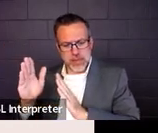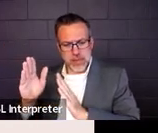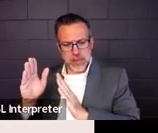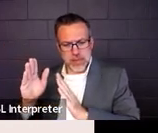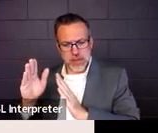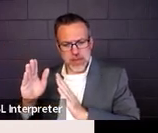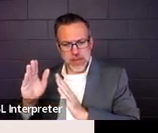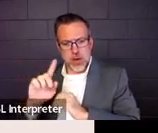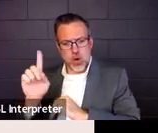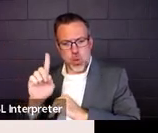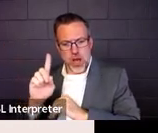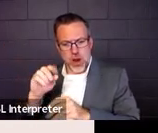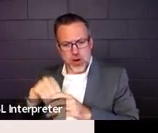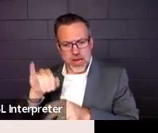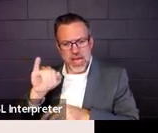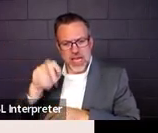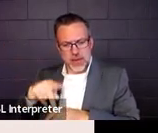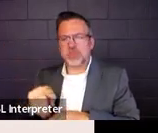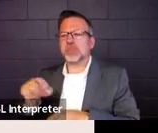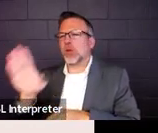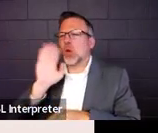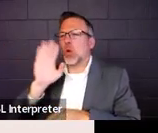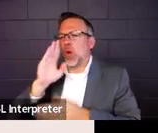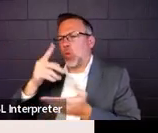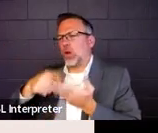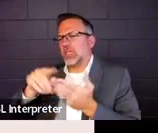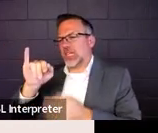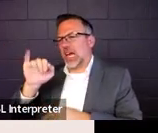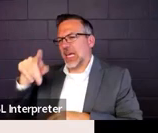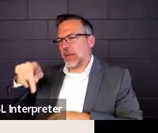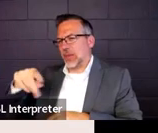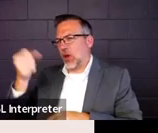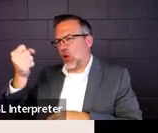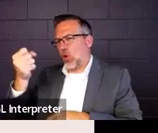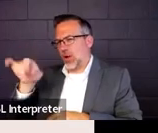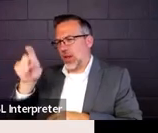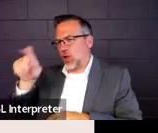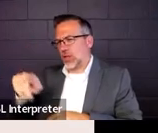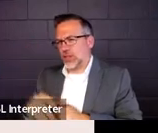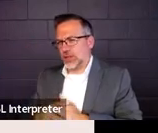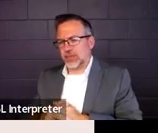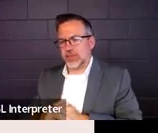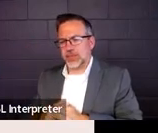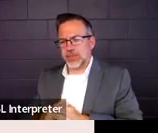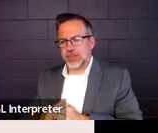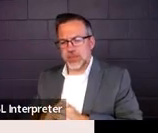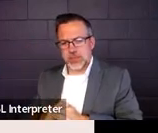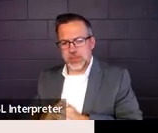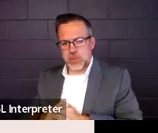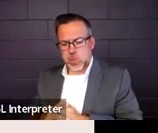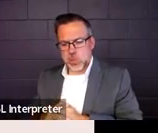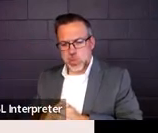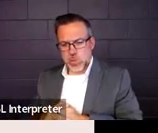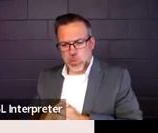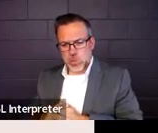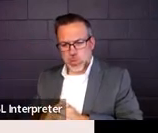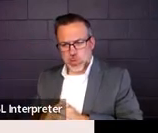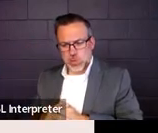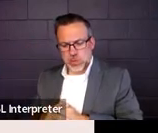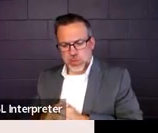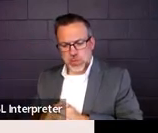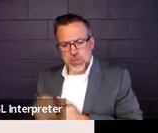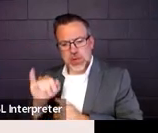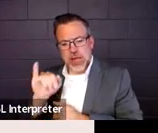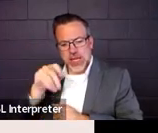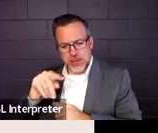We're in the IEP. We're going to talk about the IEP. So hold on to that question. Re-entry plan should be written so student can increase